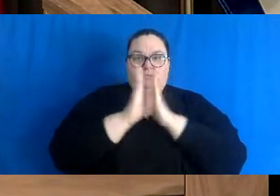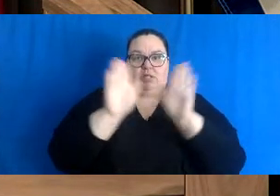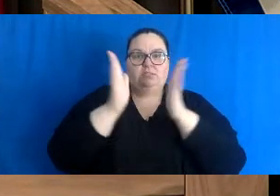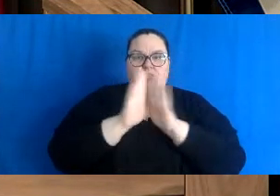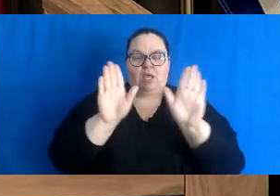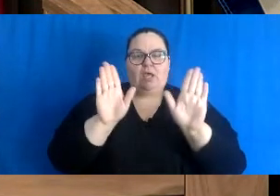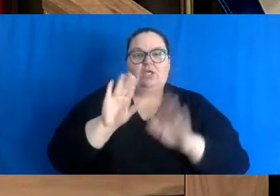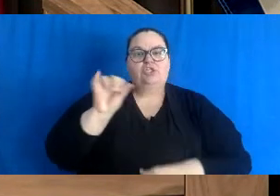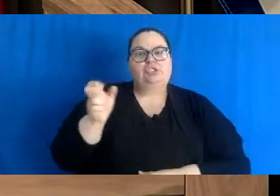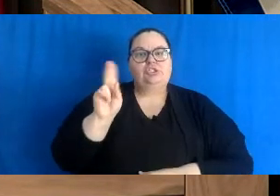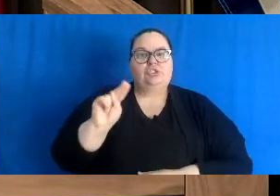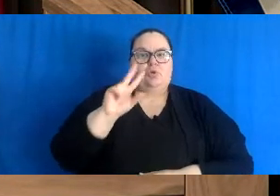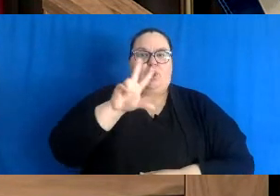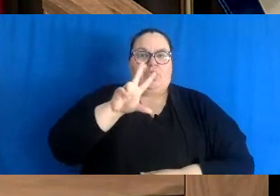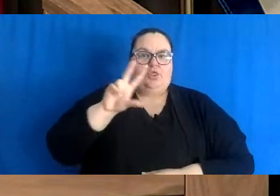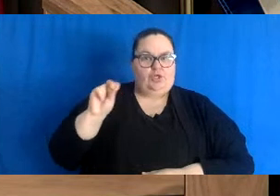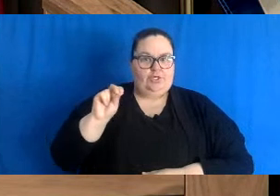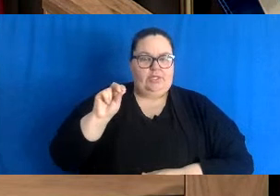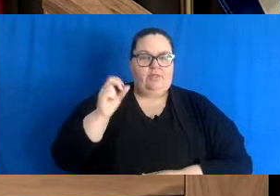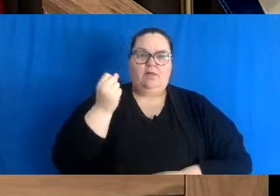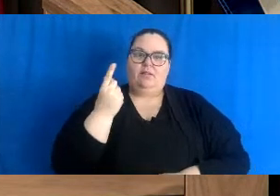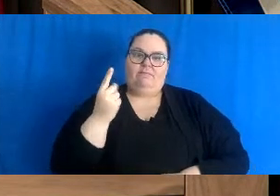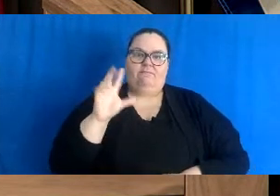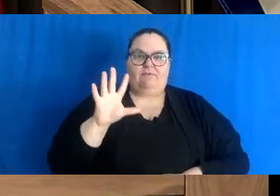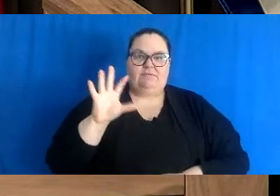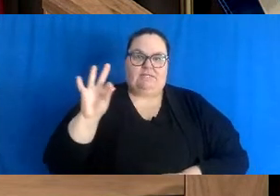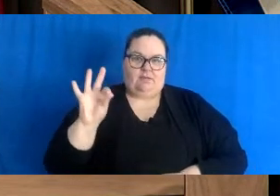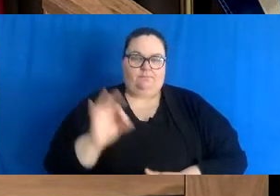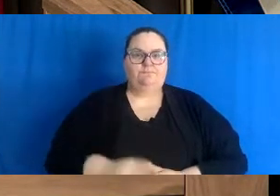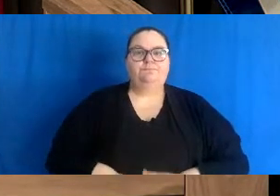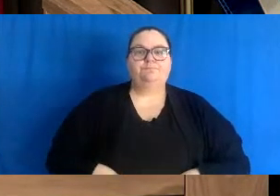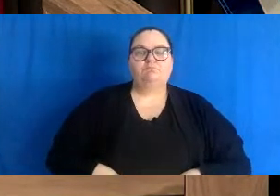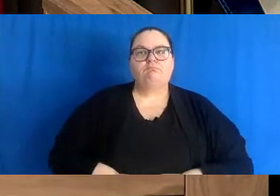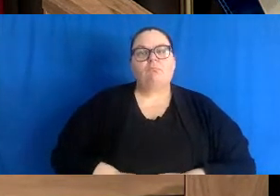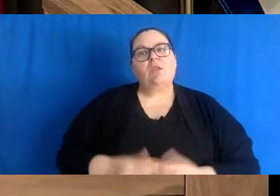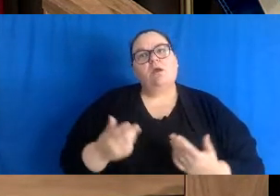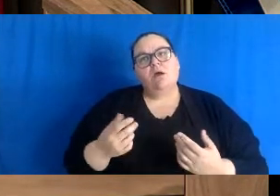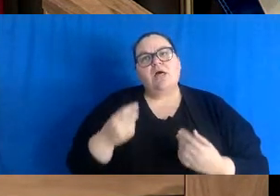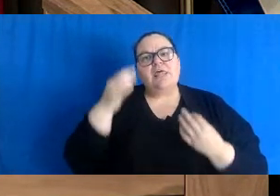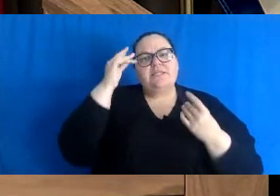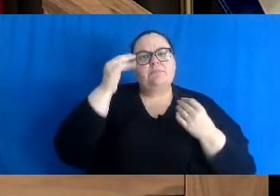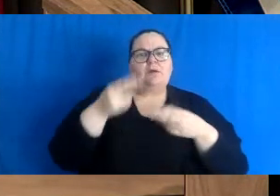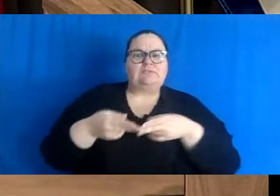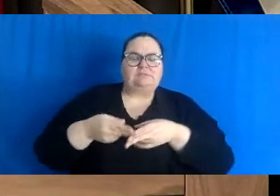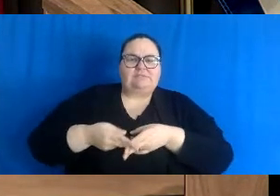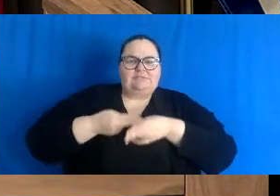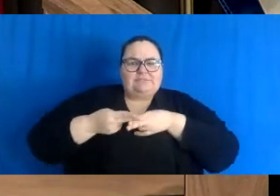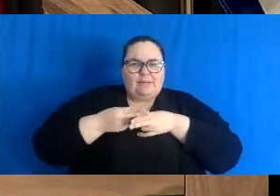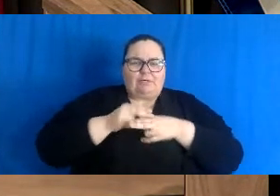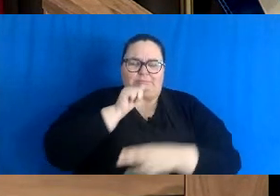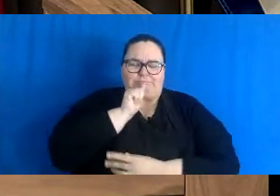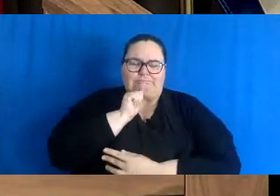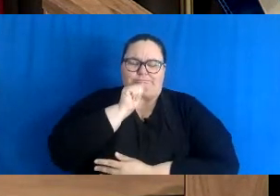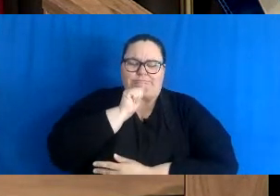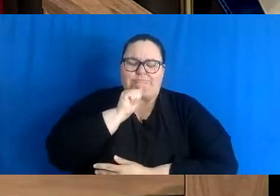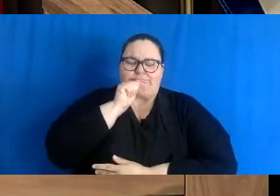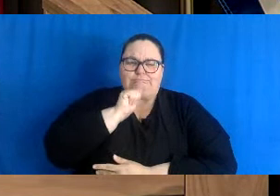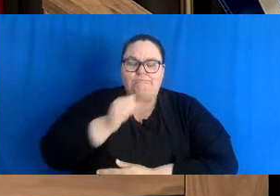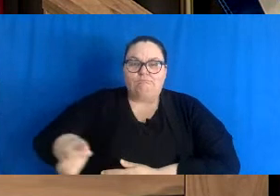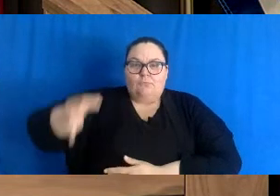at 11.59pm. Think of it as short-term pain for long-term gain.